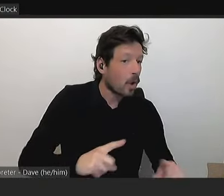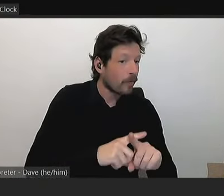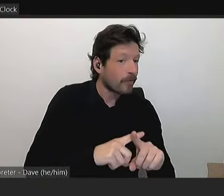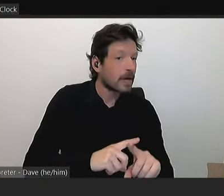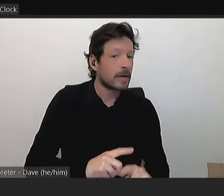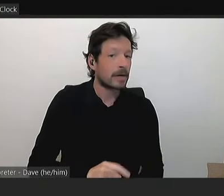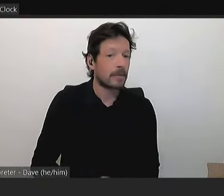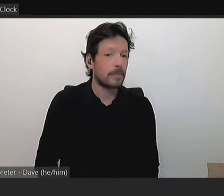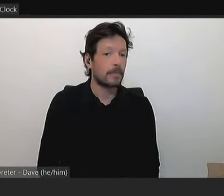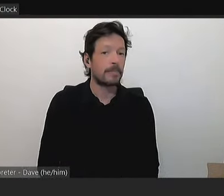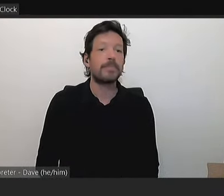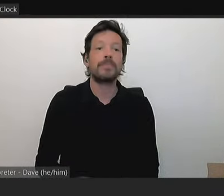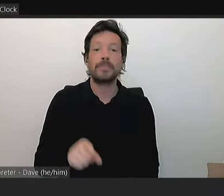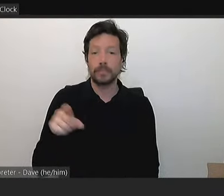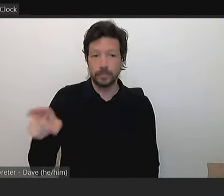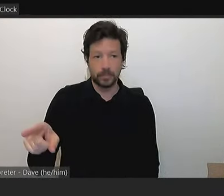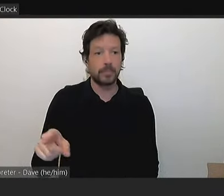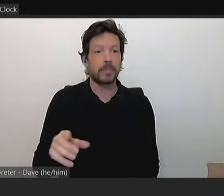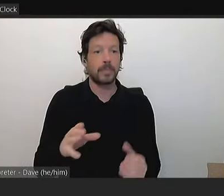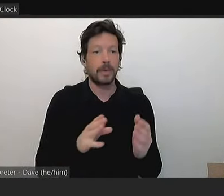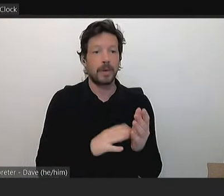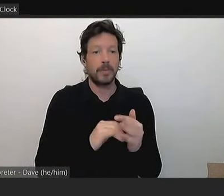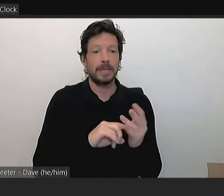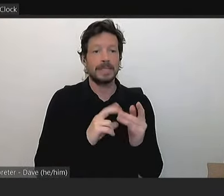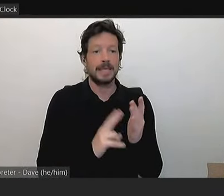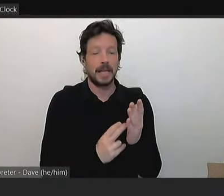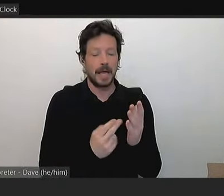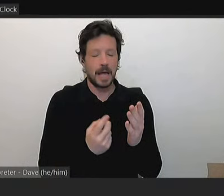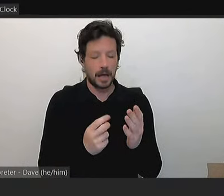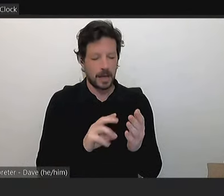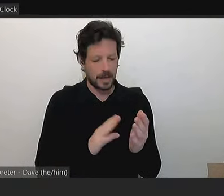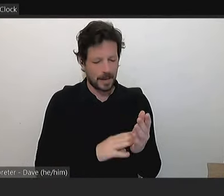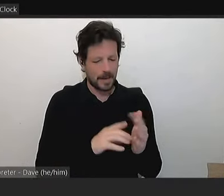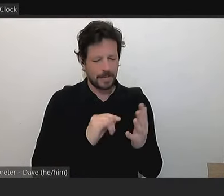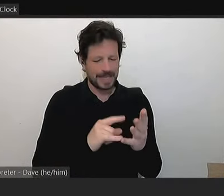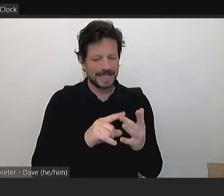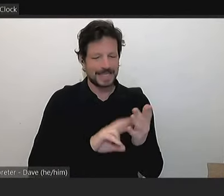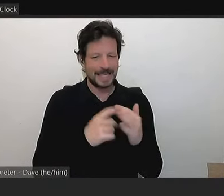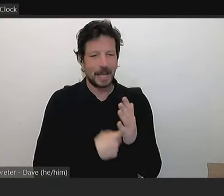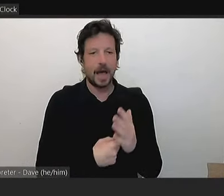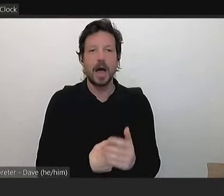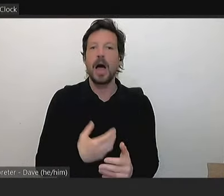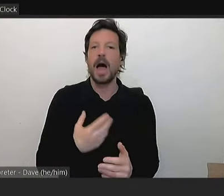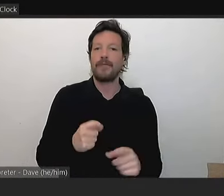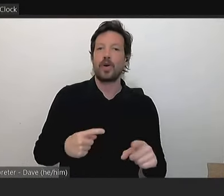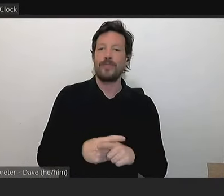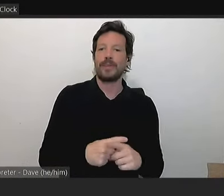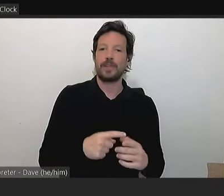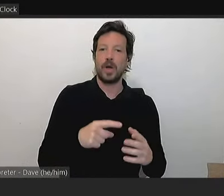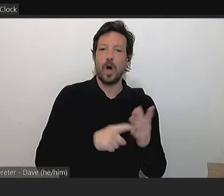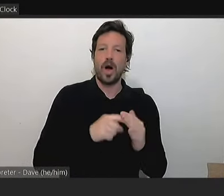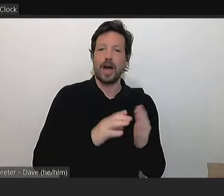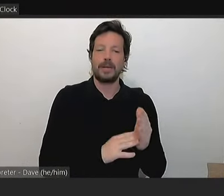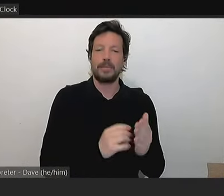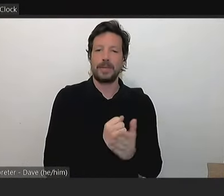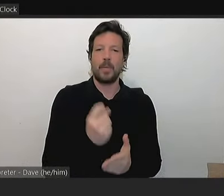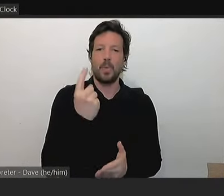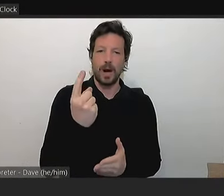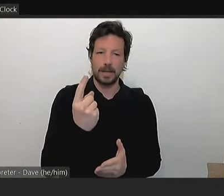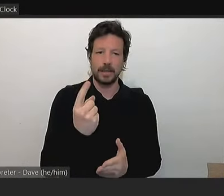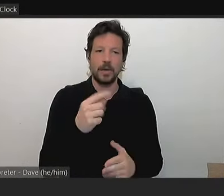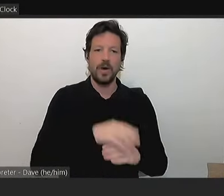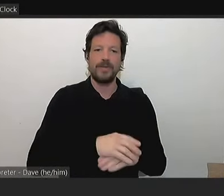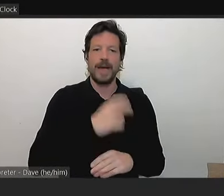Councillor Messina. Thank you. I'd like to note that I have a conflict on item number 1 in terms of the officers' recommendation regarding aged care